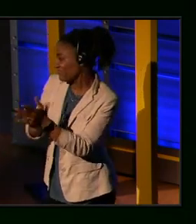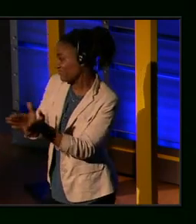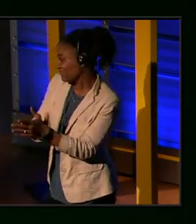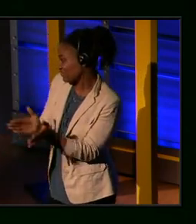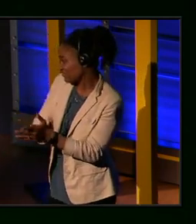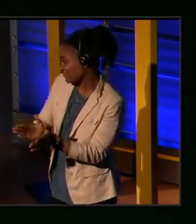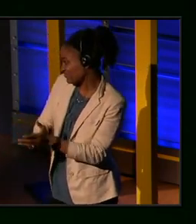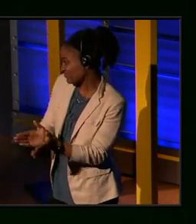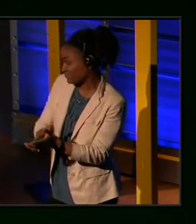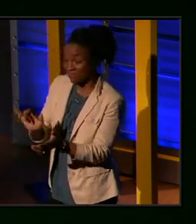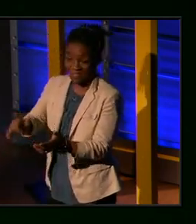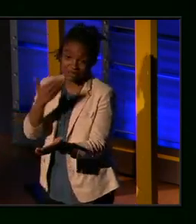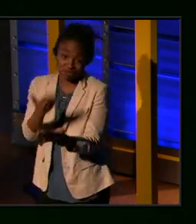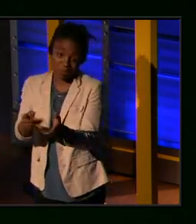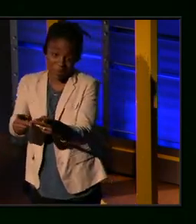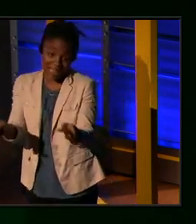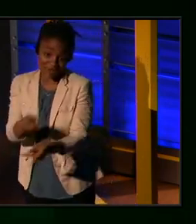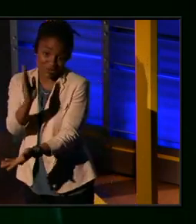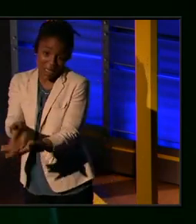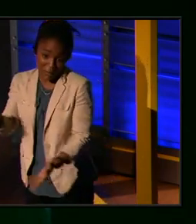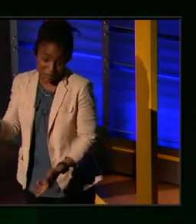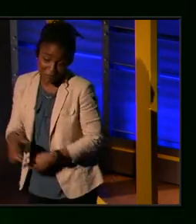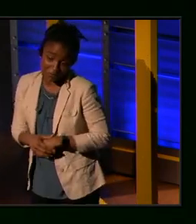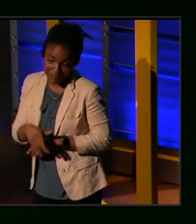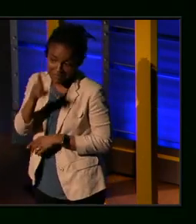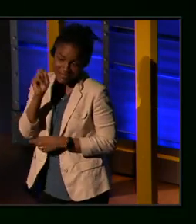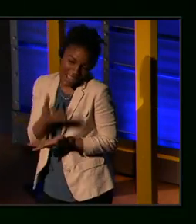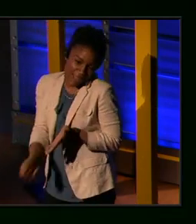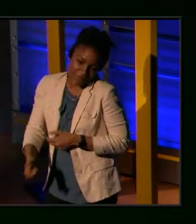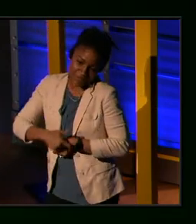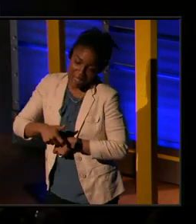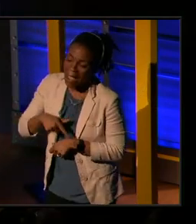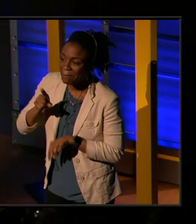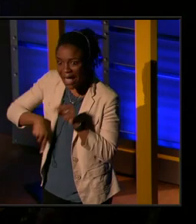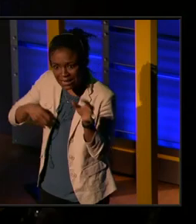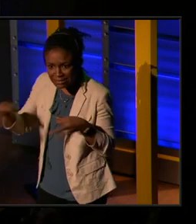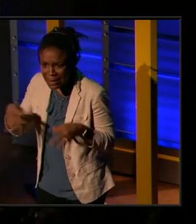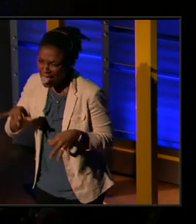That's a good place to stop. It's inexplicable.